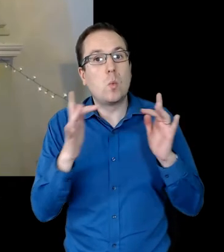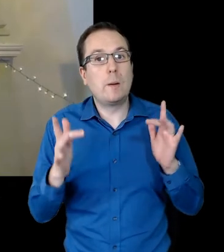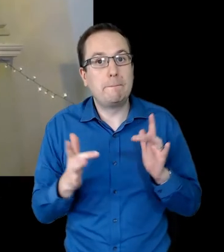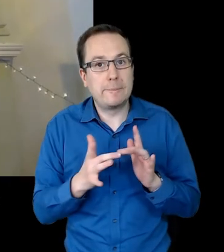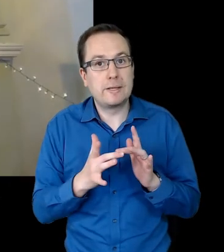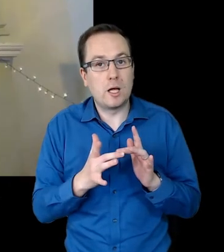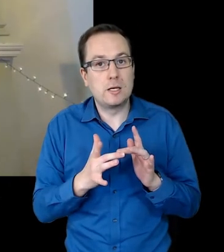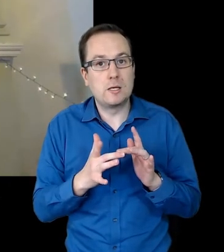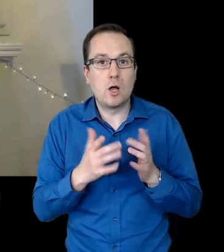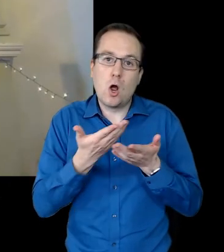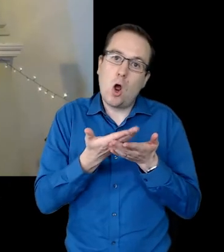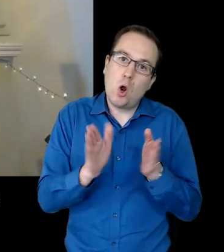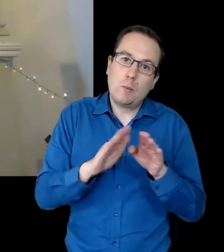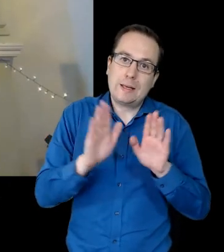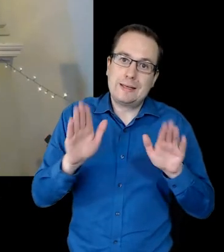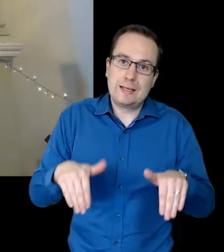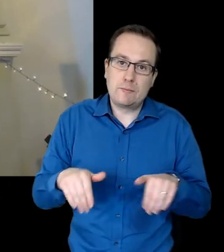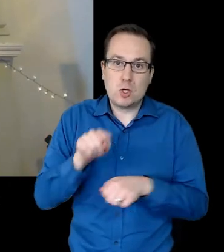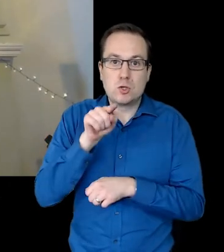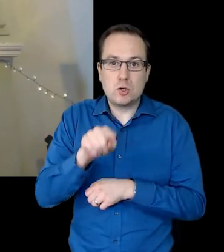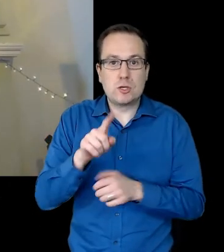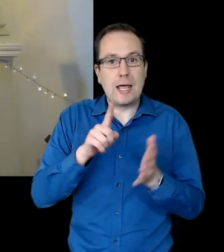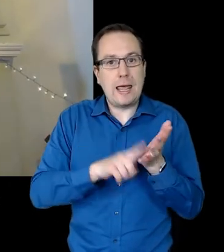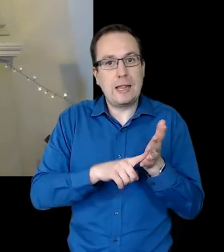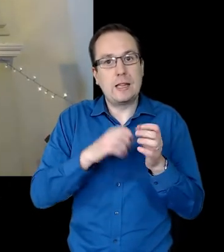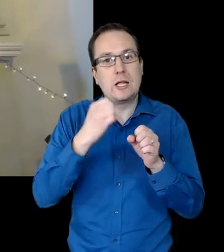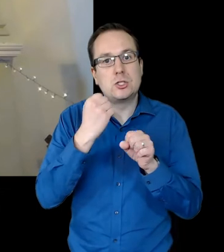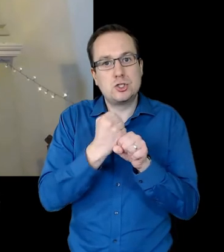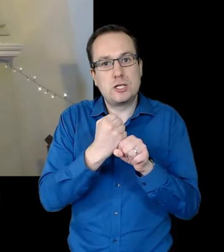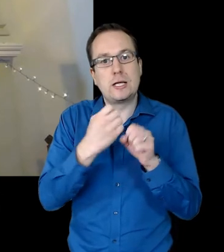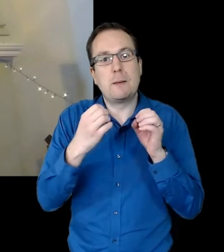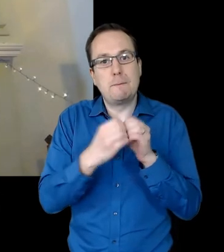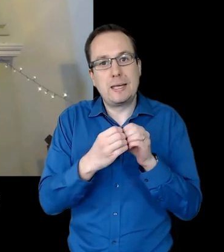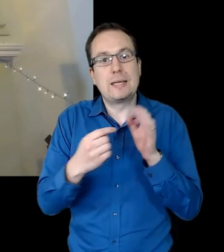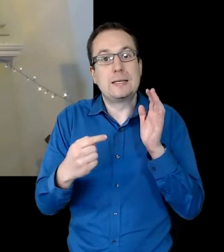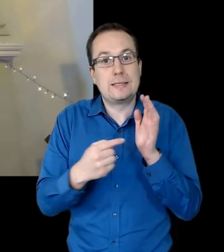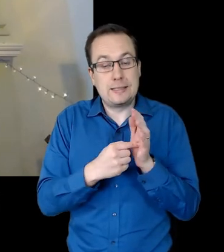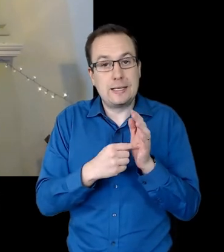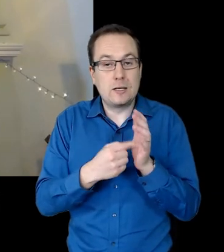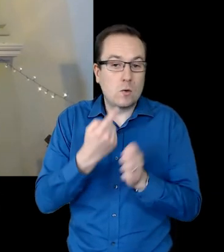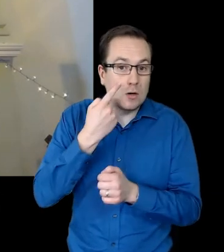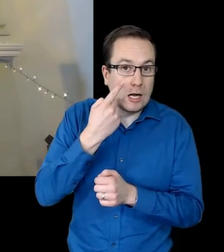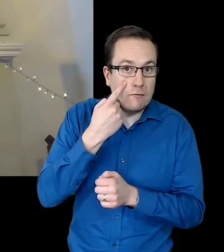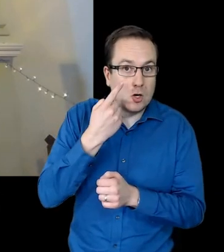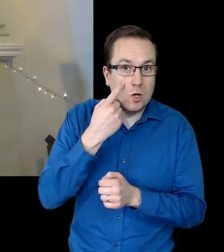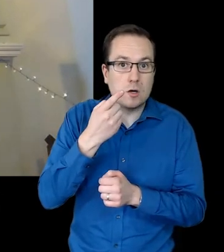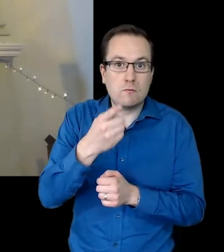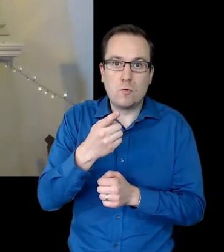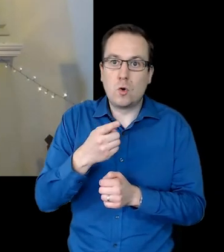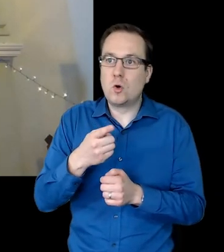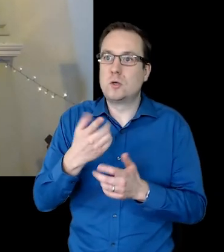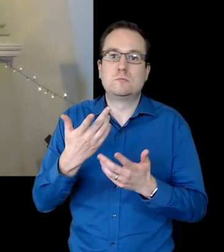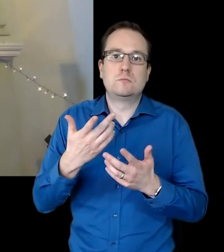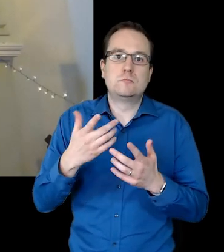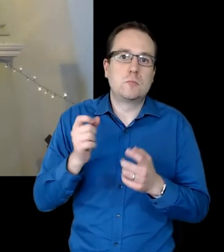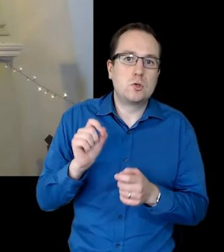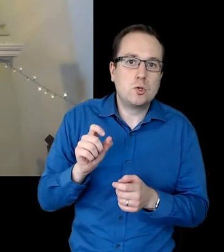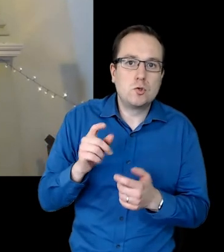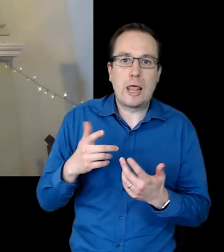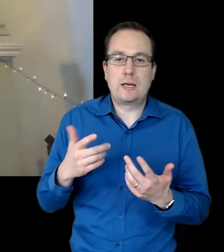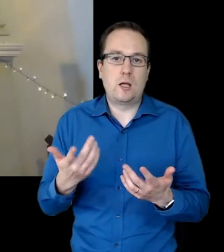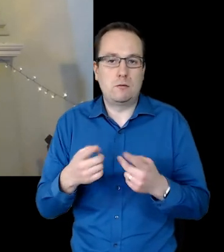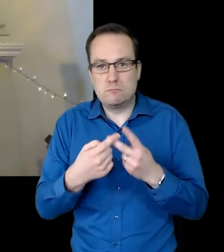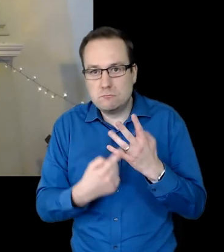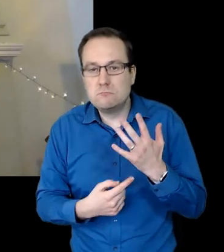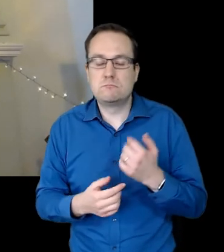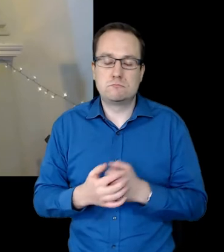website, opentable.lgbt, where you will find details of our communities across England and Wales. If you're